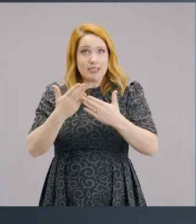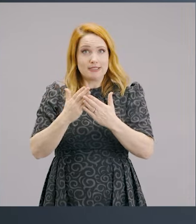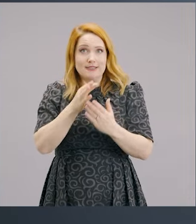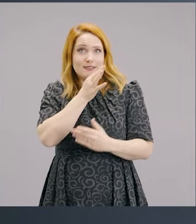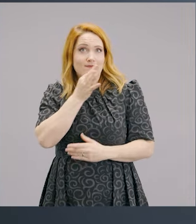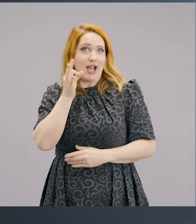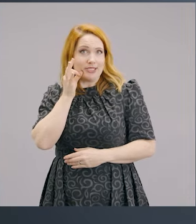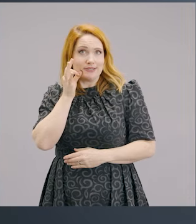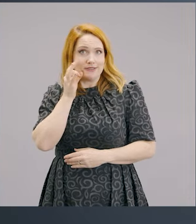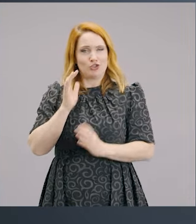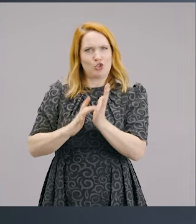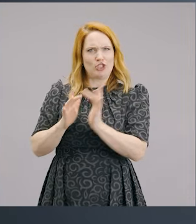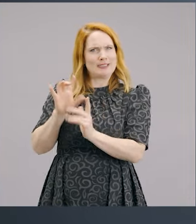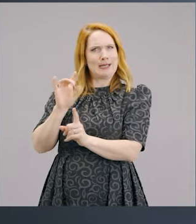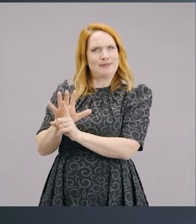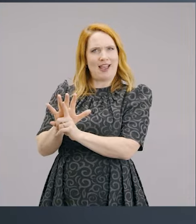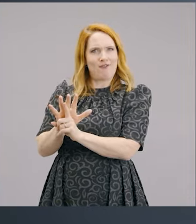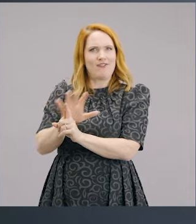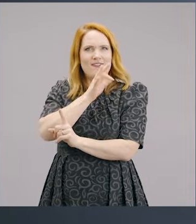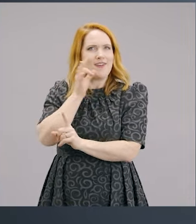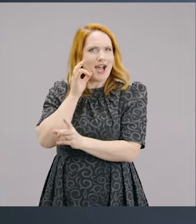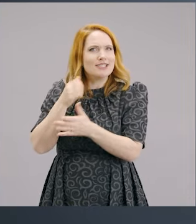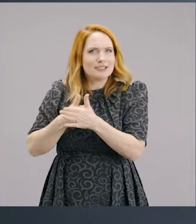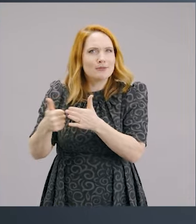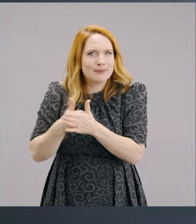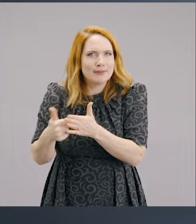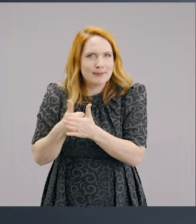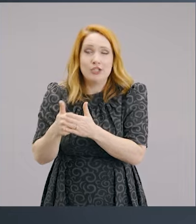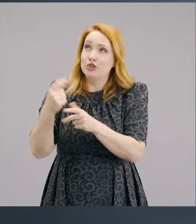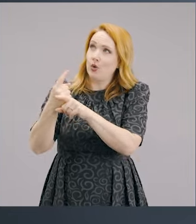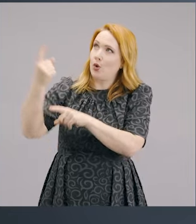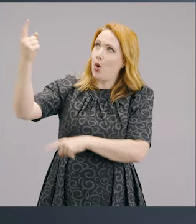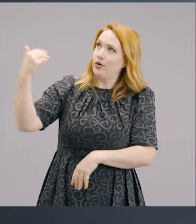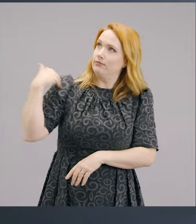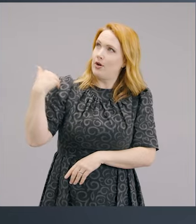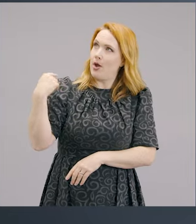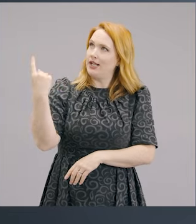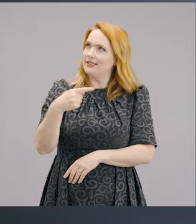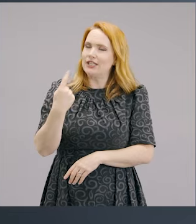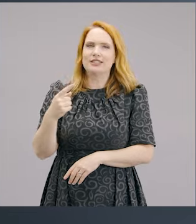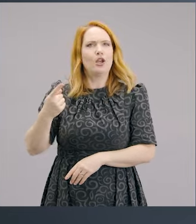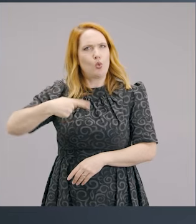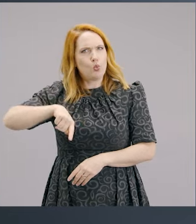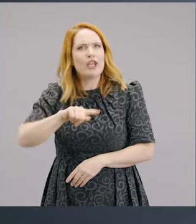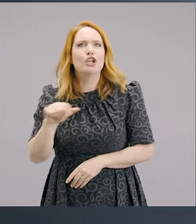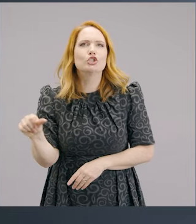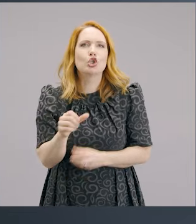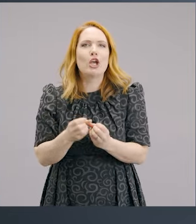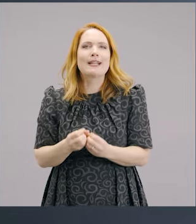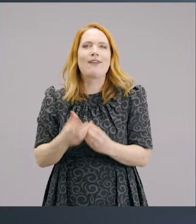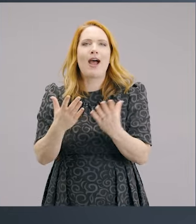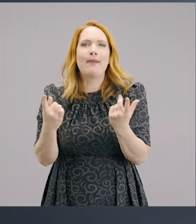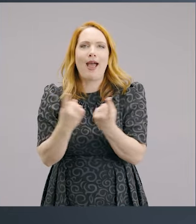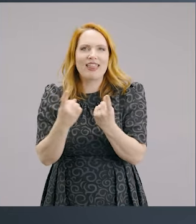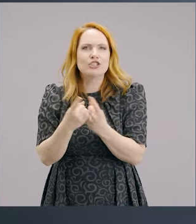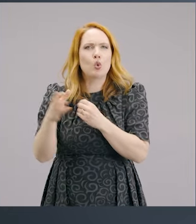well. So Jesus practised these things. And so God calls us in this day and age to be people of sacrifice